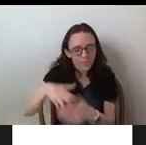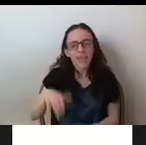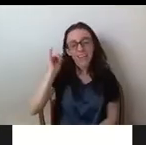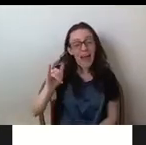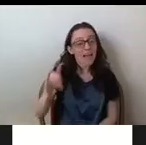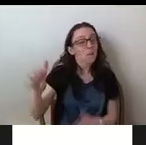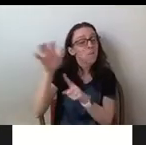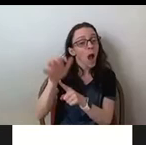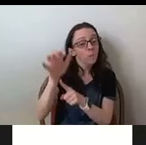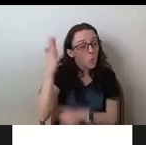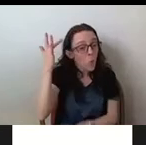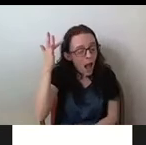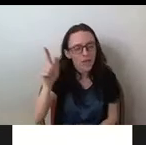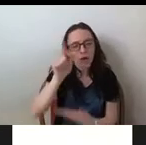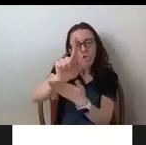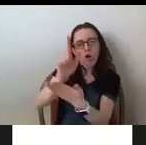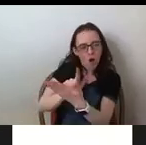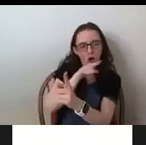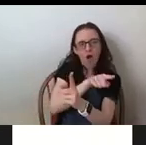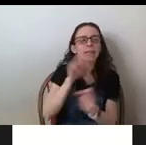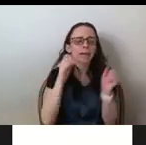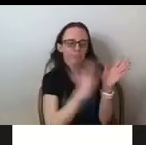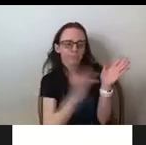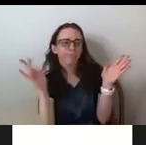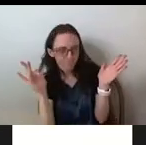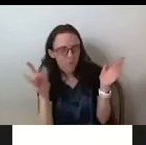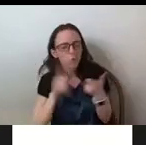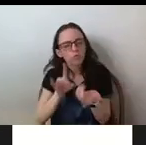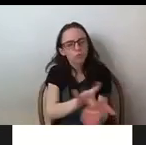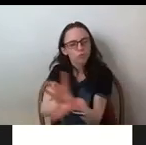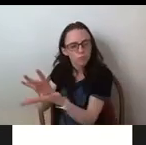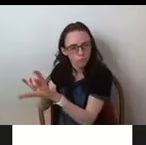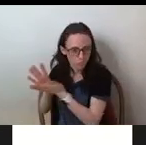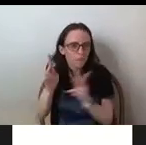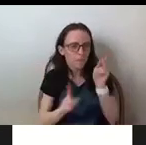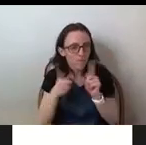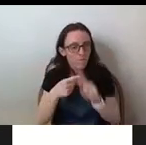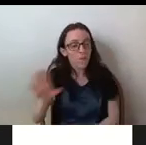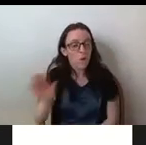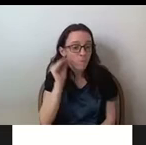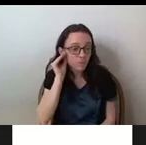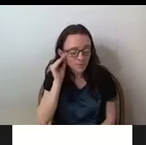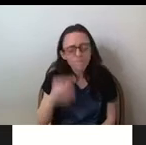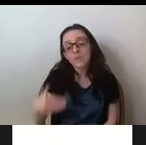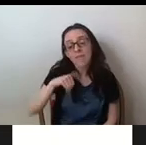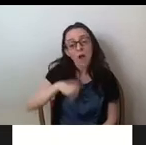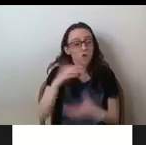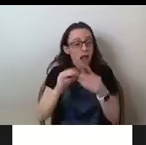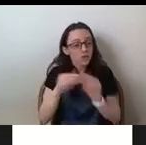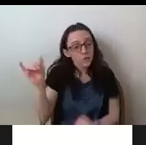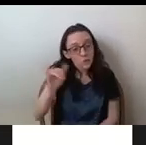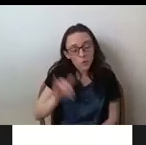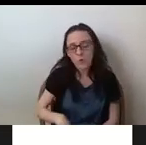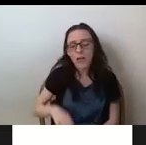lawfully allowed by officials to use for those evictions. There are other narratives as well, though, including ethnic other,